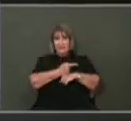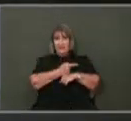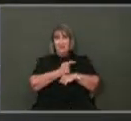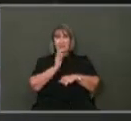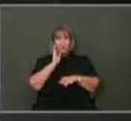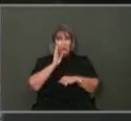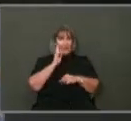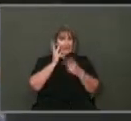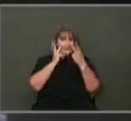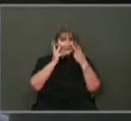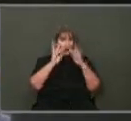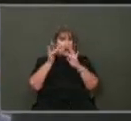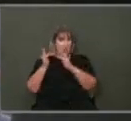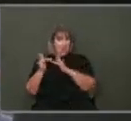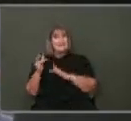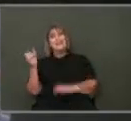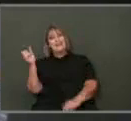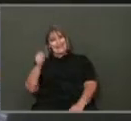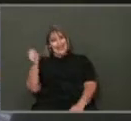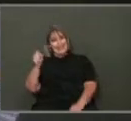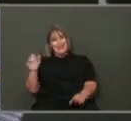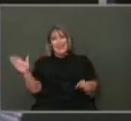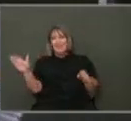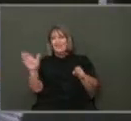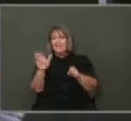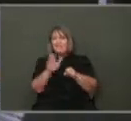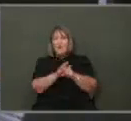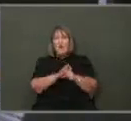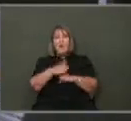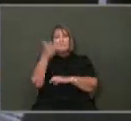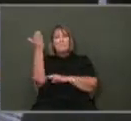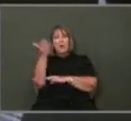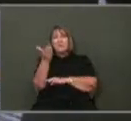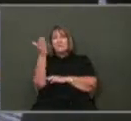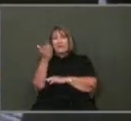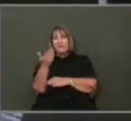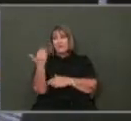available? Yes, sir, as well as the longer presentation I gave council last Thursday.